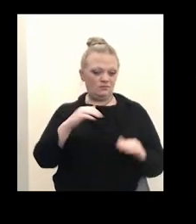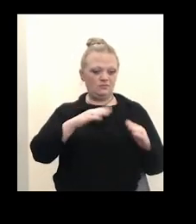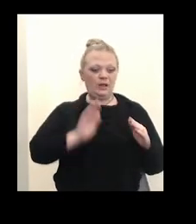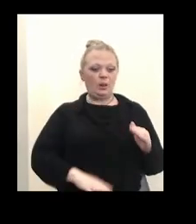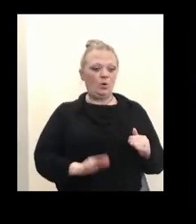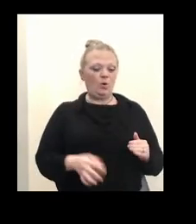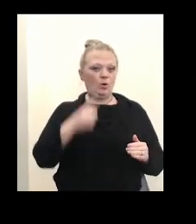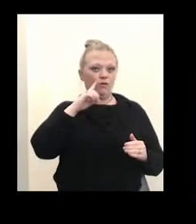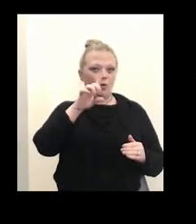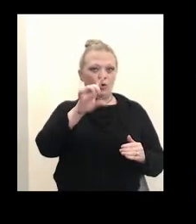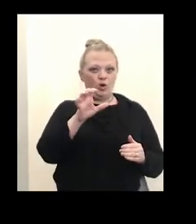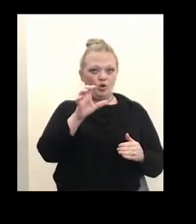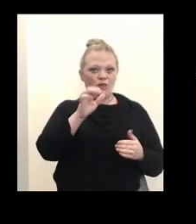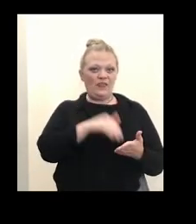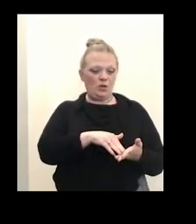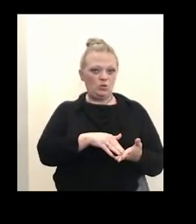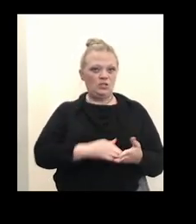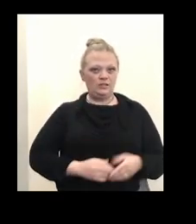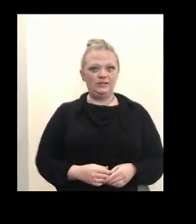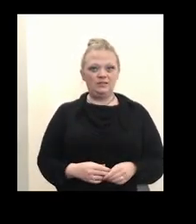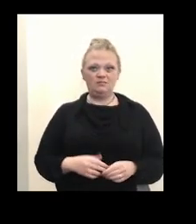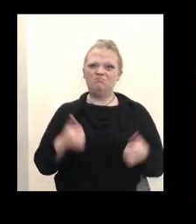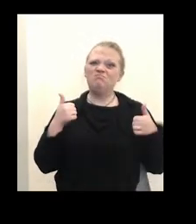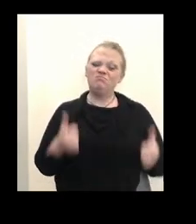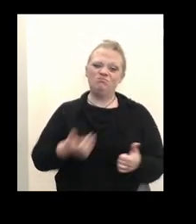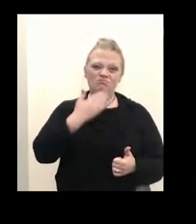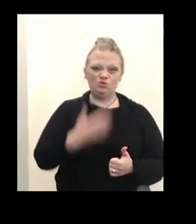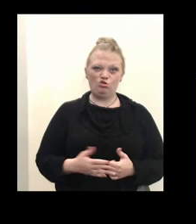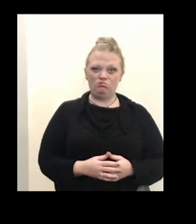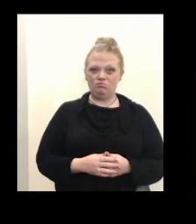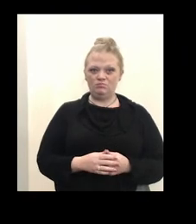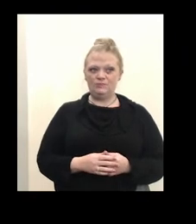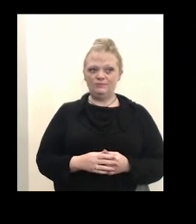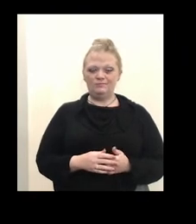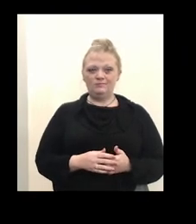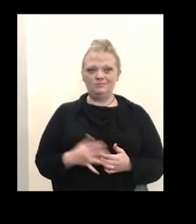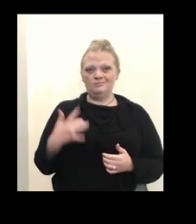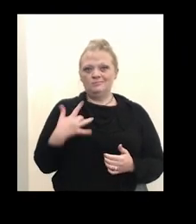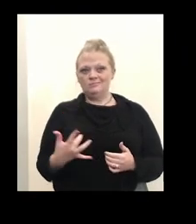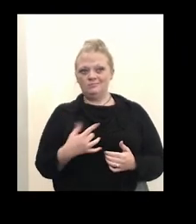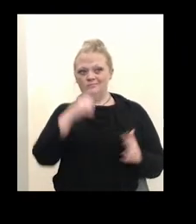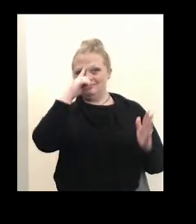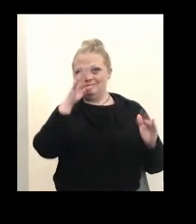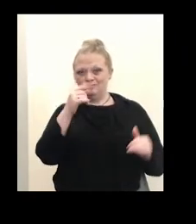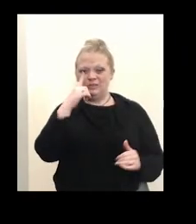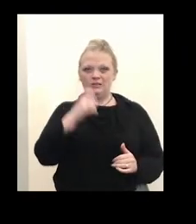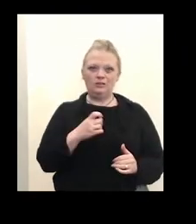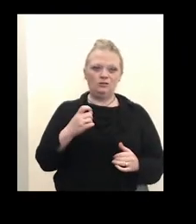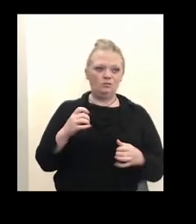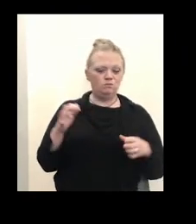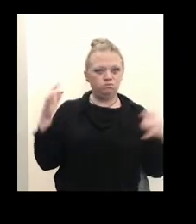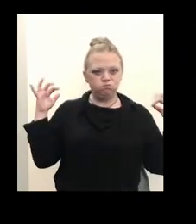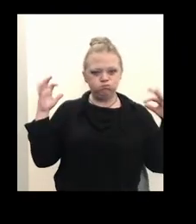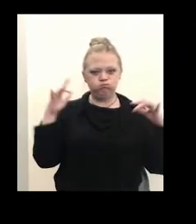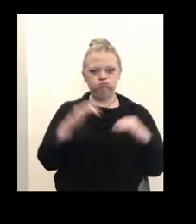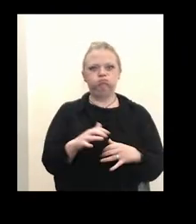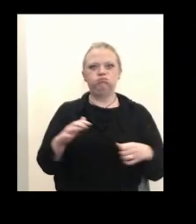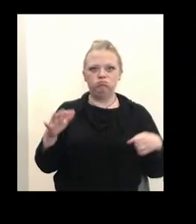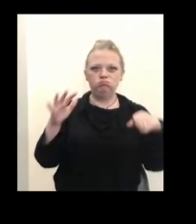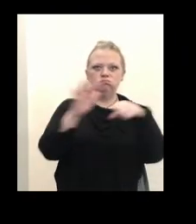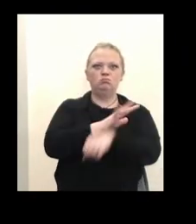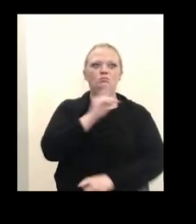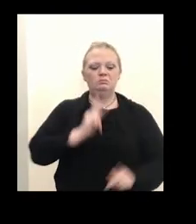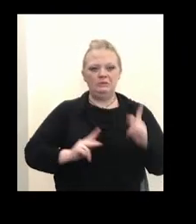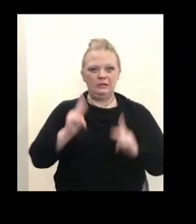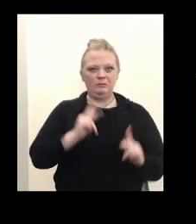100,000. This is a good thing. You normally would expect because of our density in Erie County that it would be much higher than these other counties,